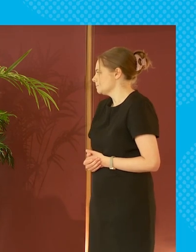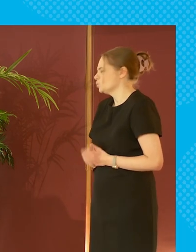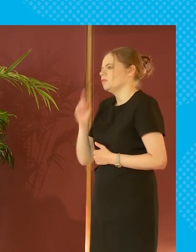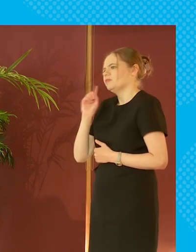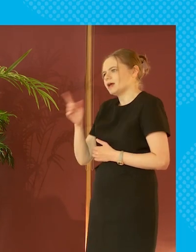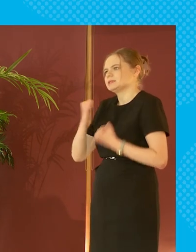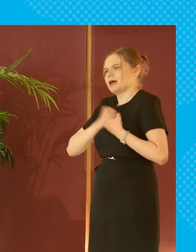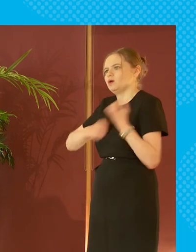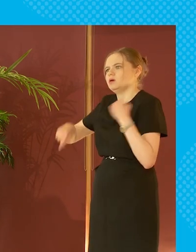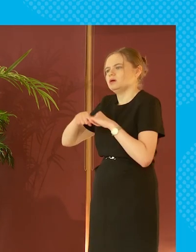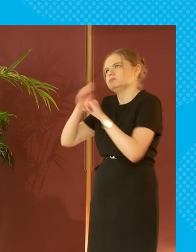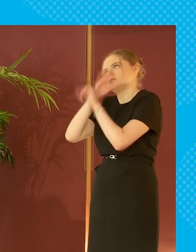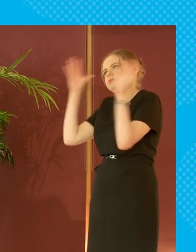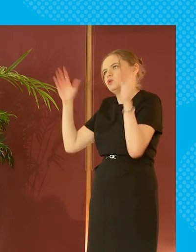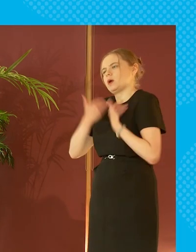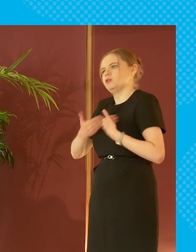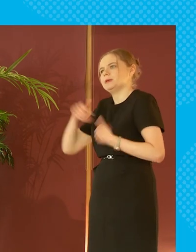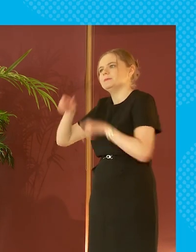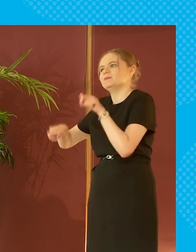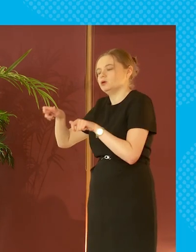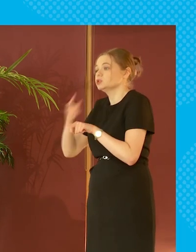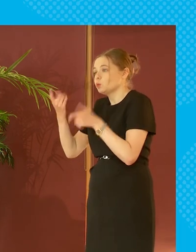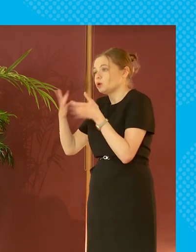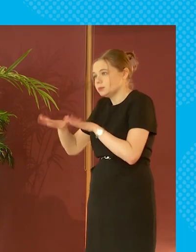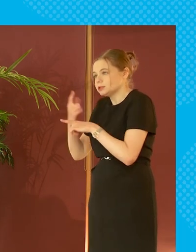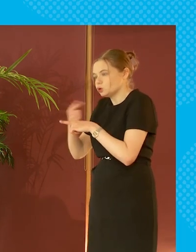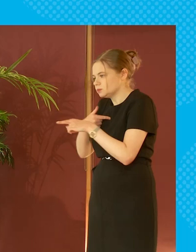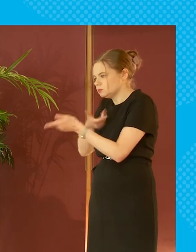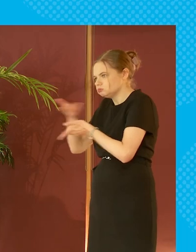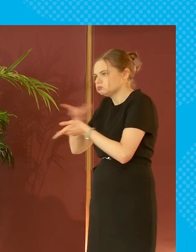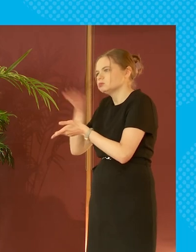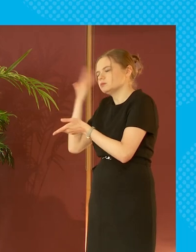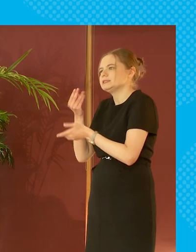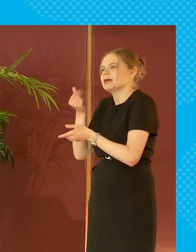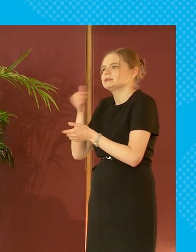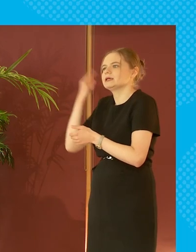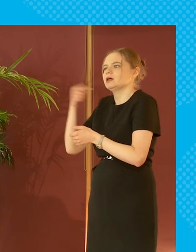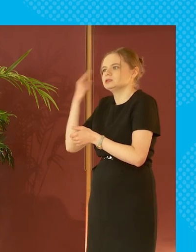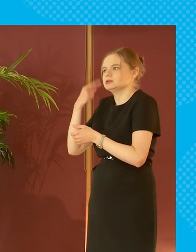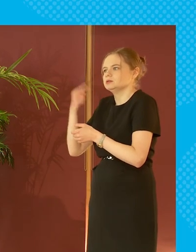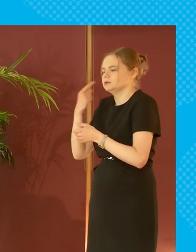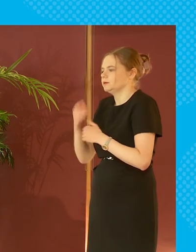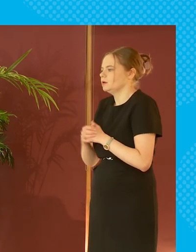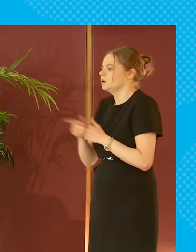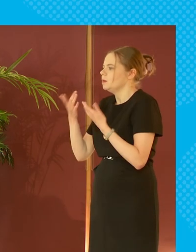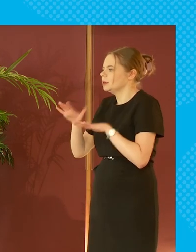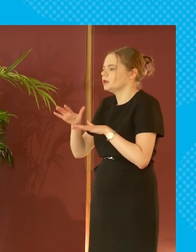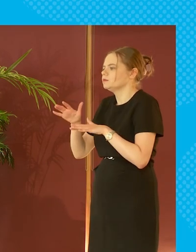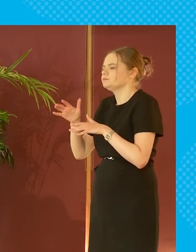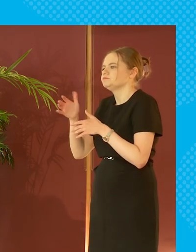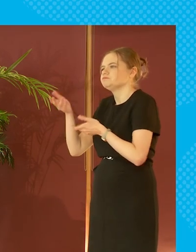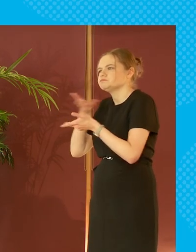understanding and in fact someone was speaking to me um they had been in a taxi in london and they were speaking to